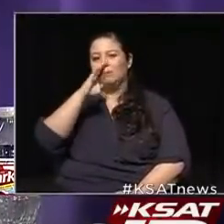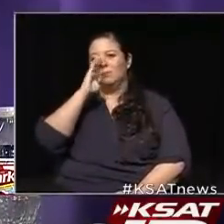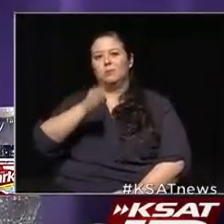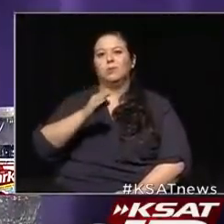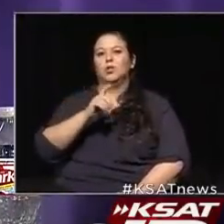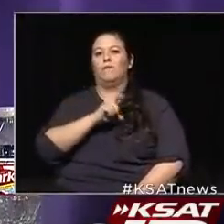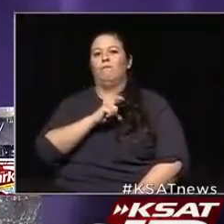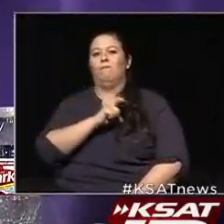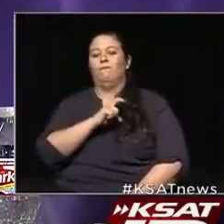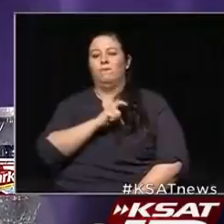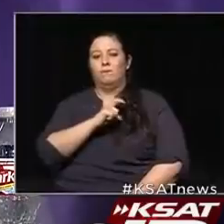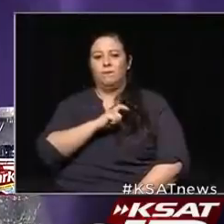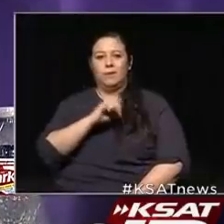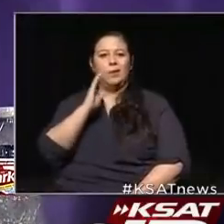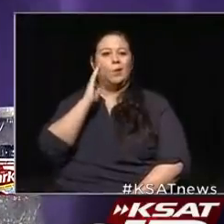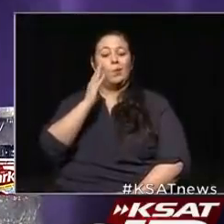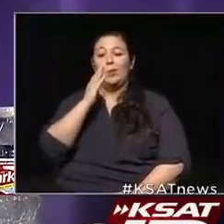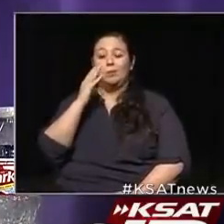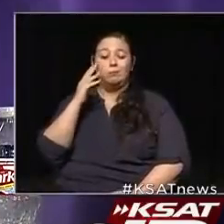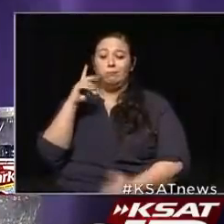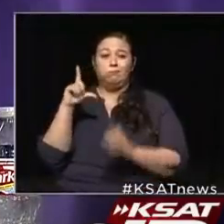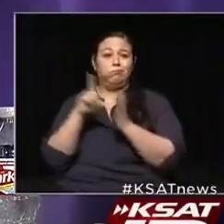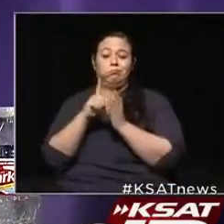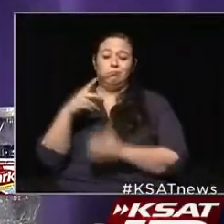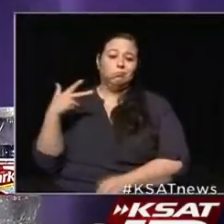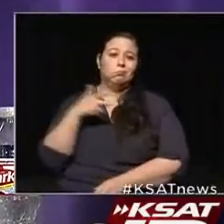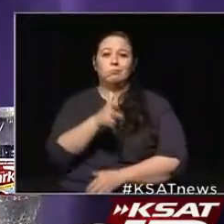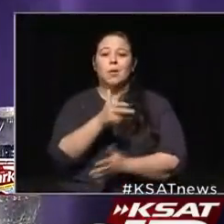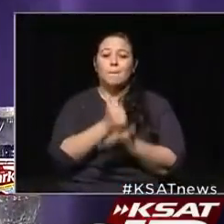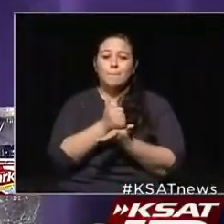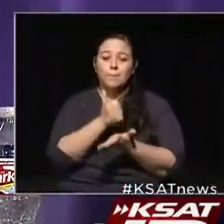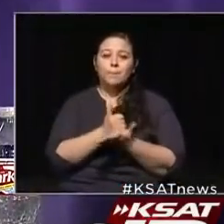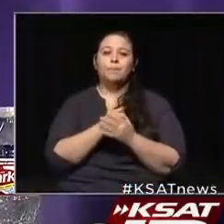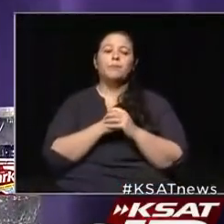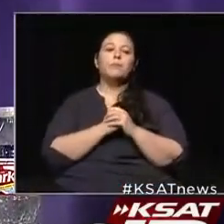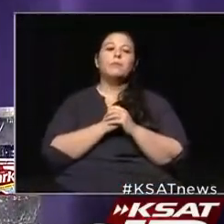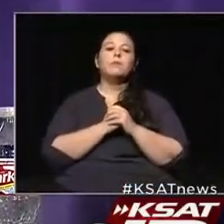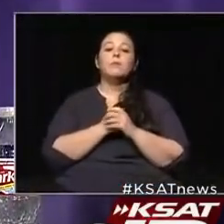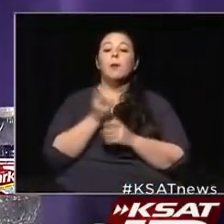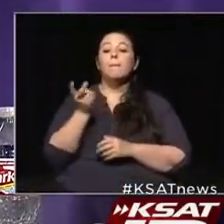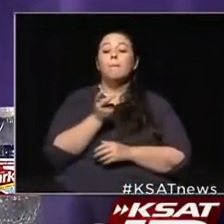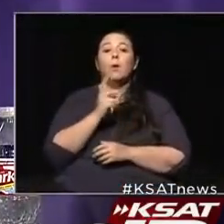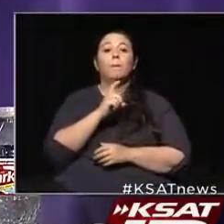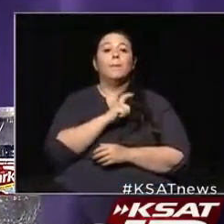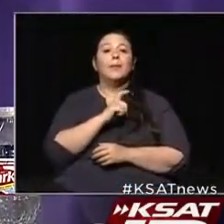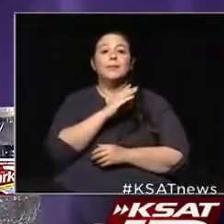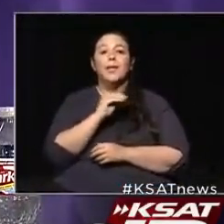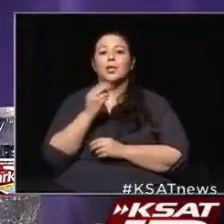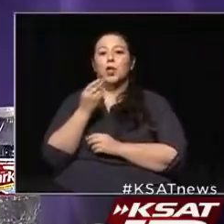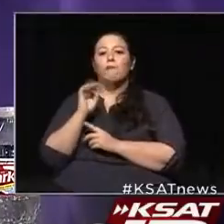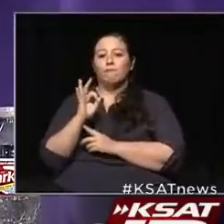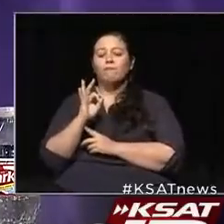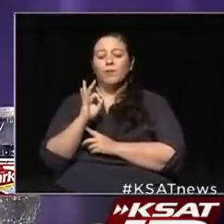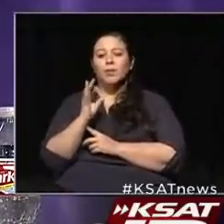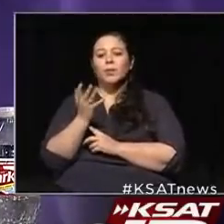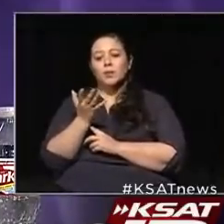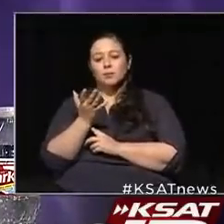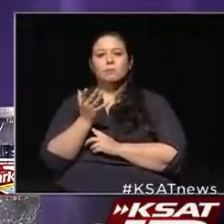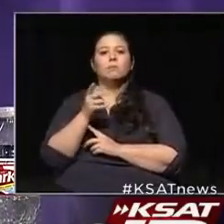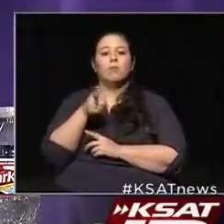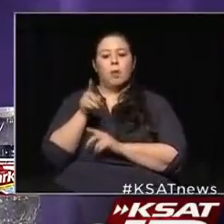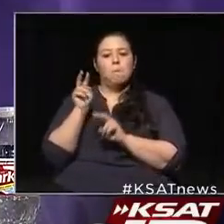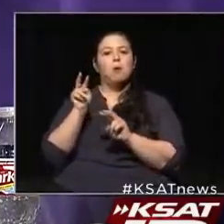to the Sheriff's Office, and they'll be out there to be able to help you. Now, both the police department and the Sheriff's Department is